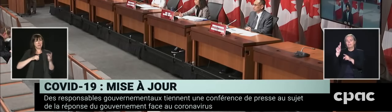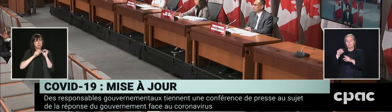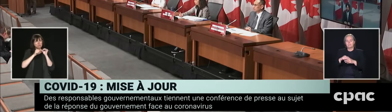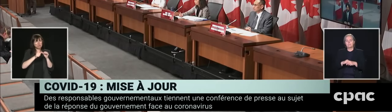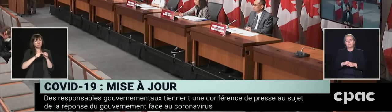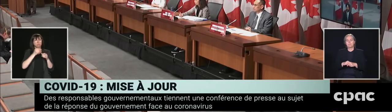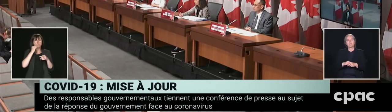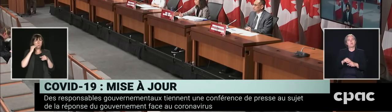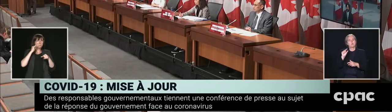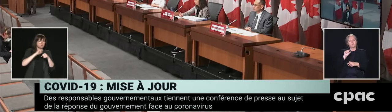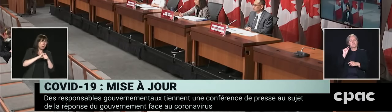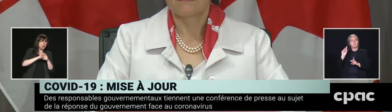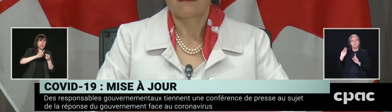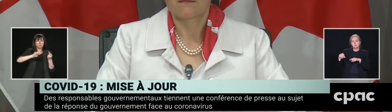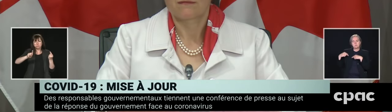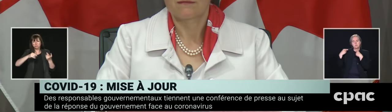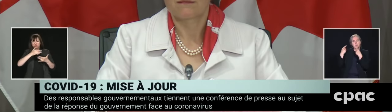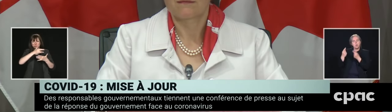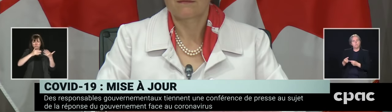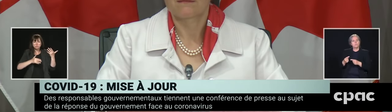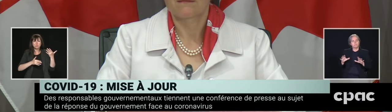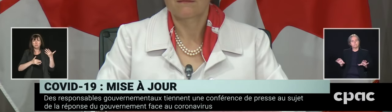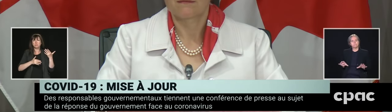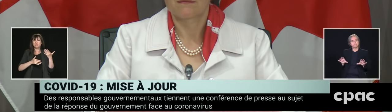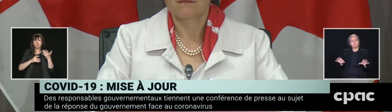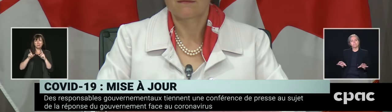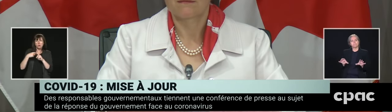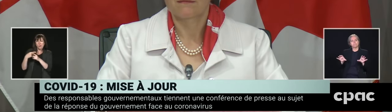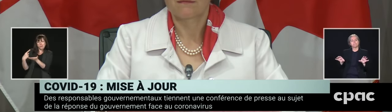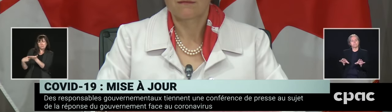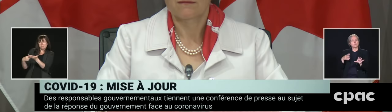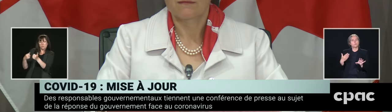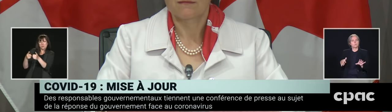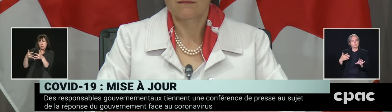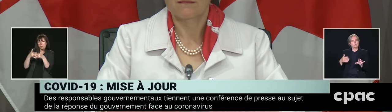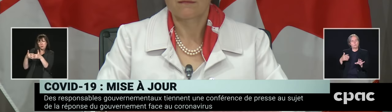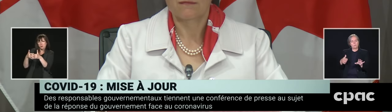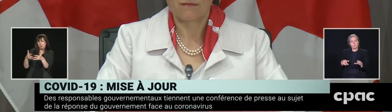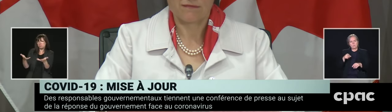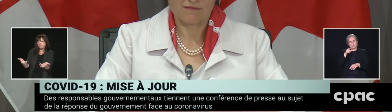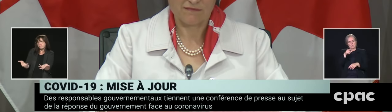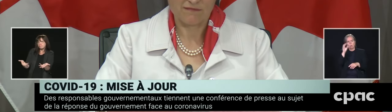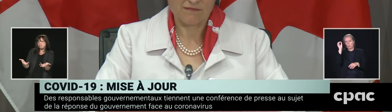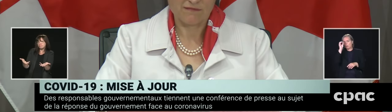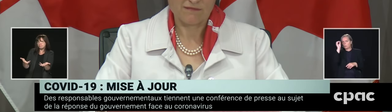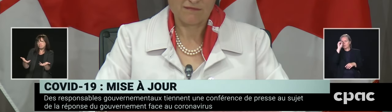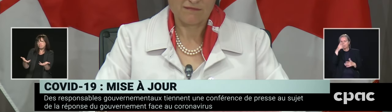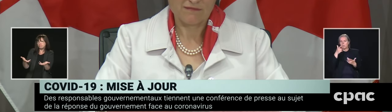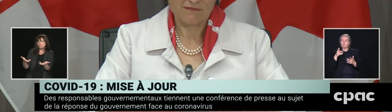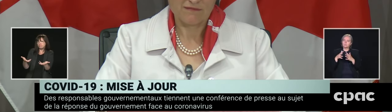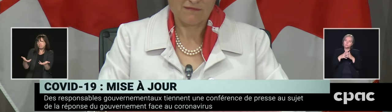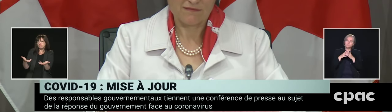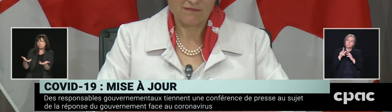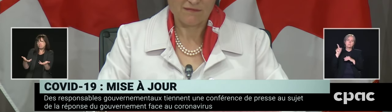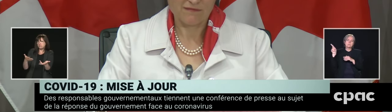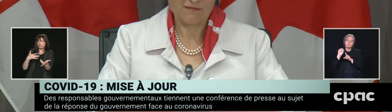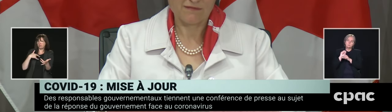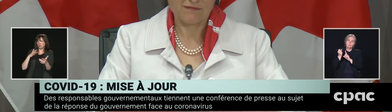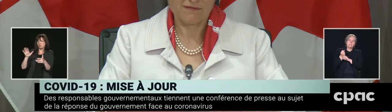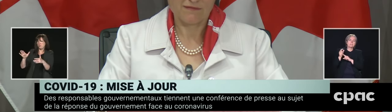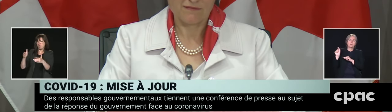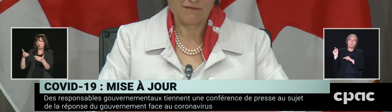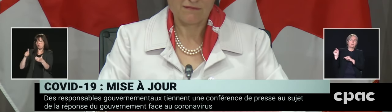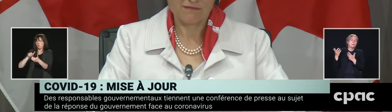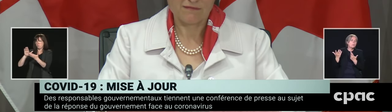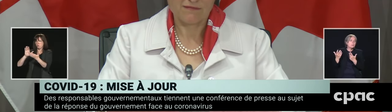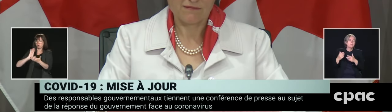you saying in your discussions to the United States about the uneven approach that's taking place down there and what